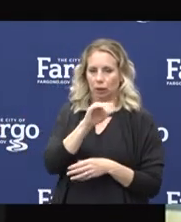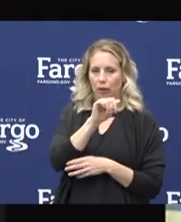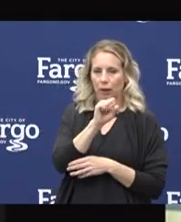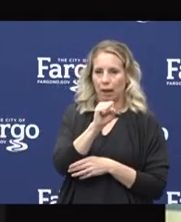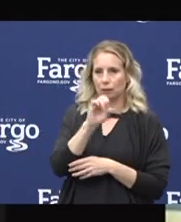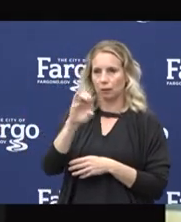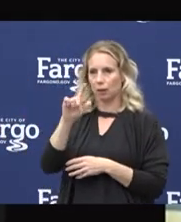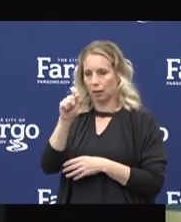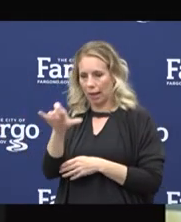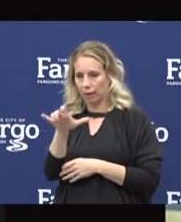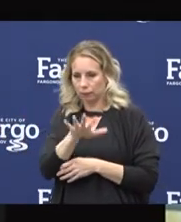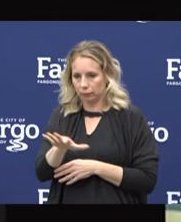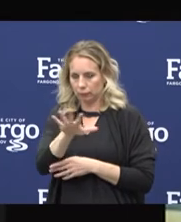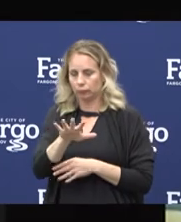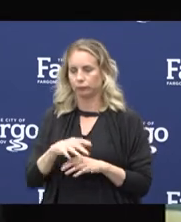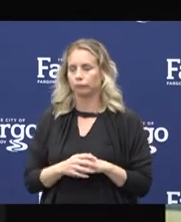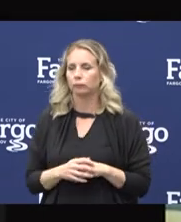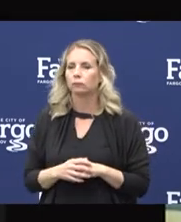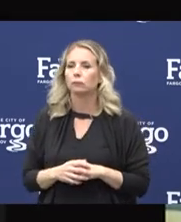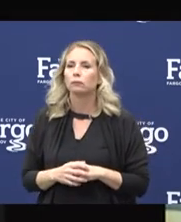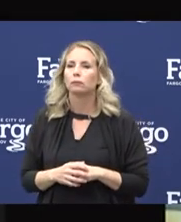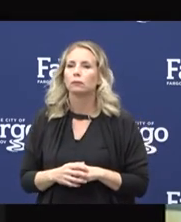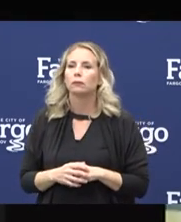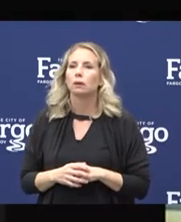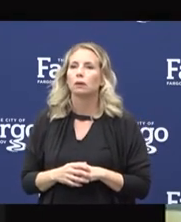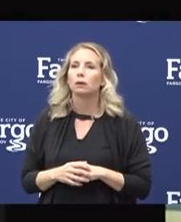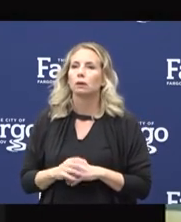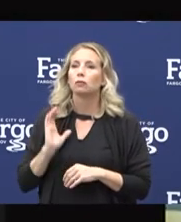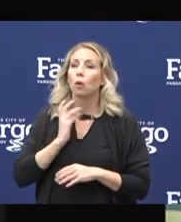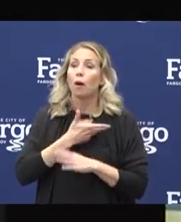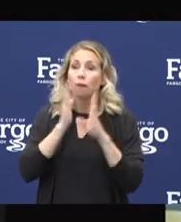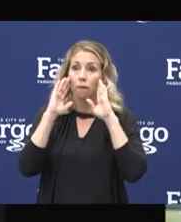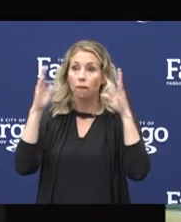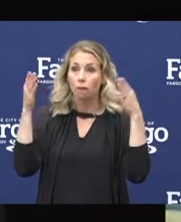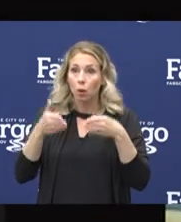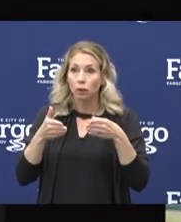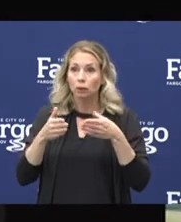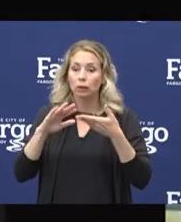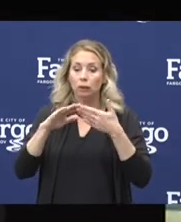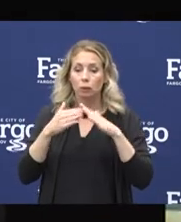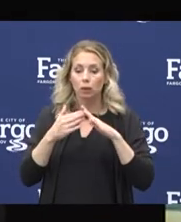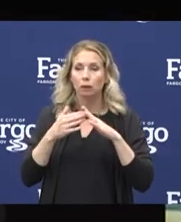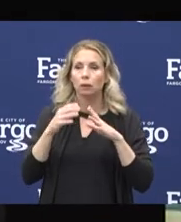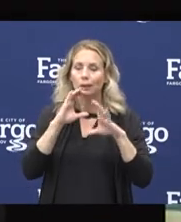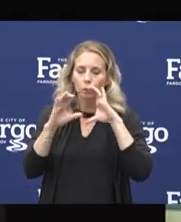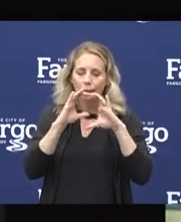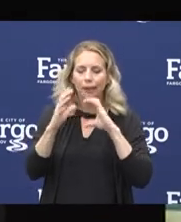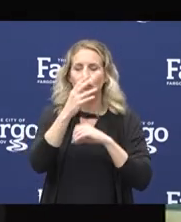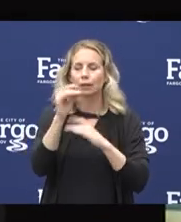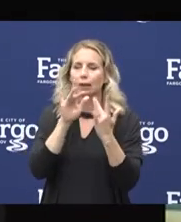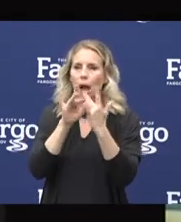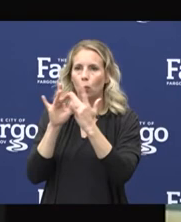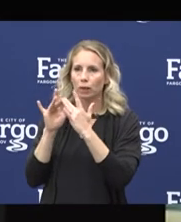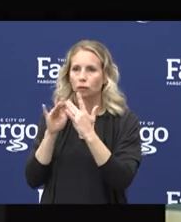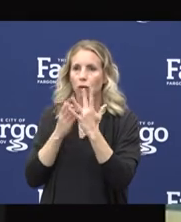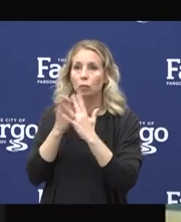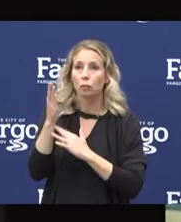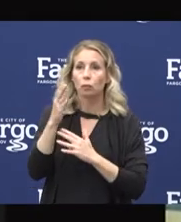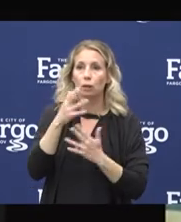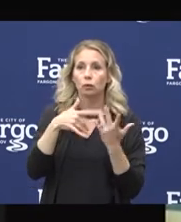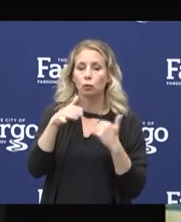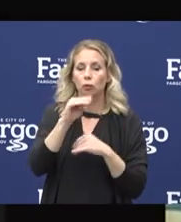focus area is. So, our focus is on communication and outreach through social media, working